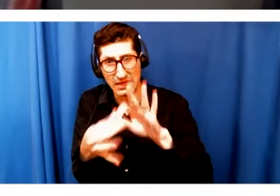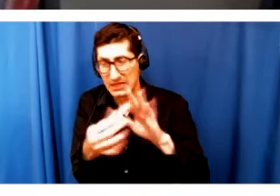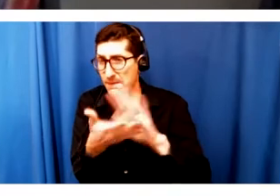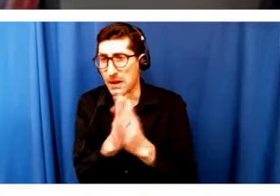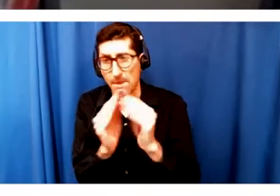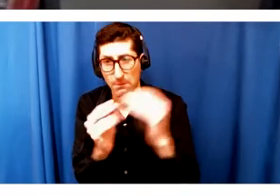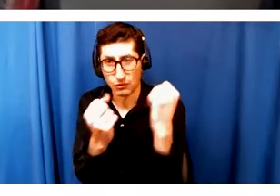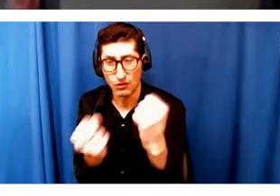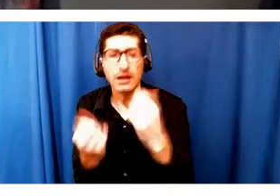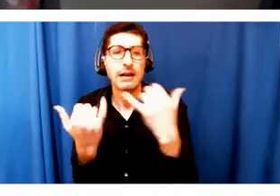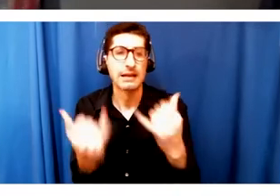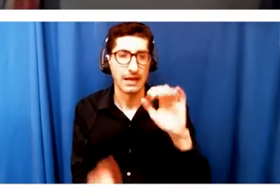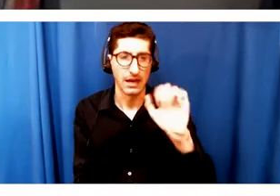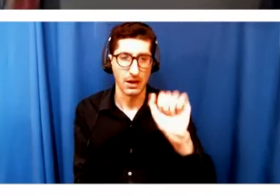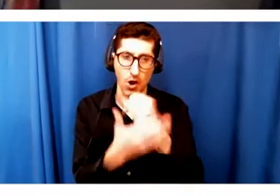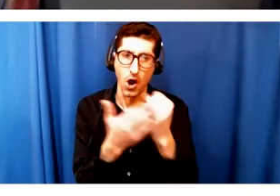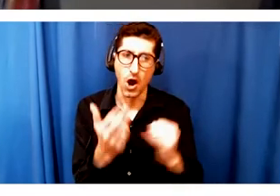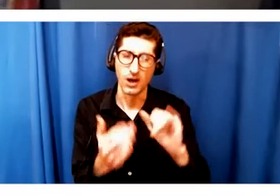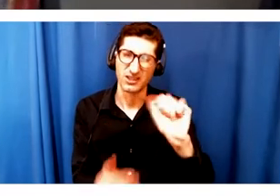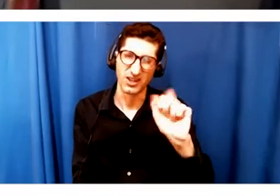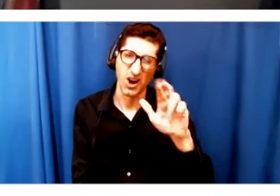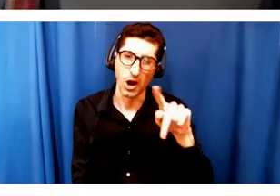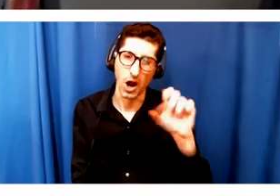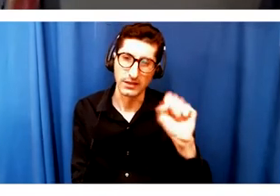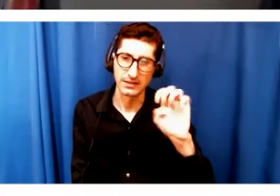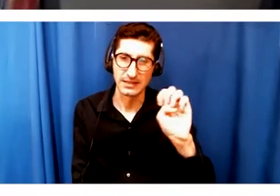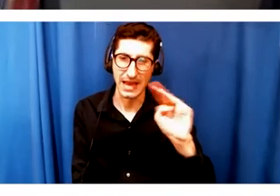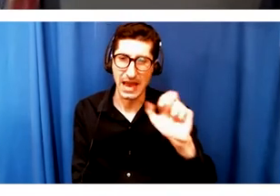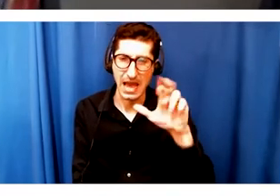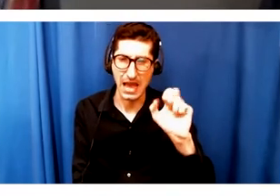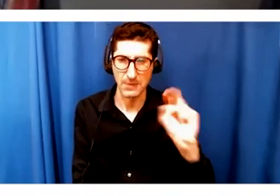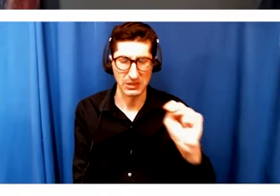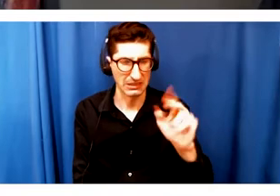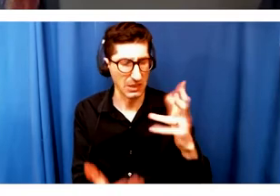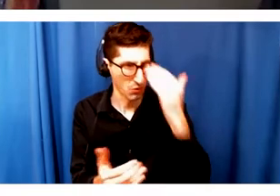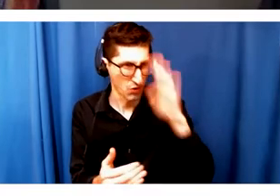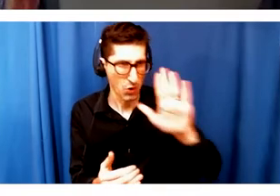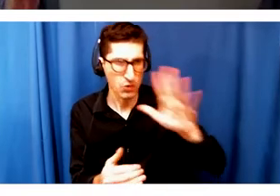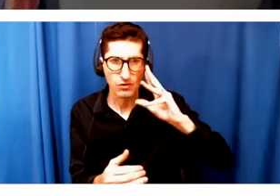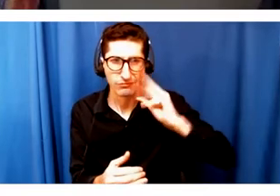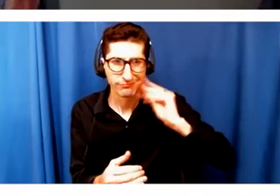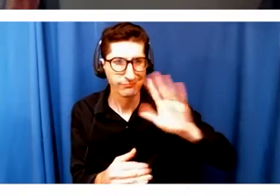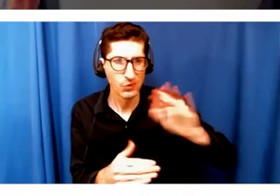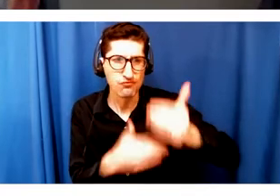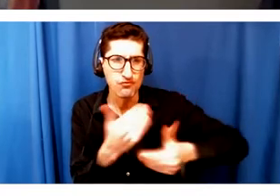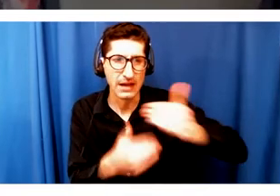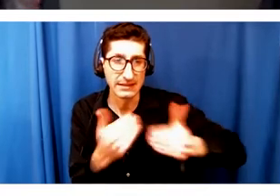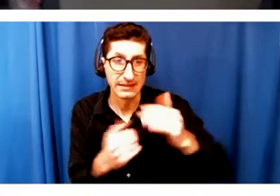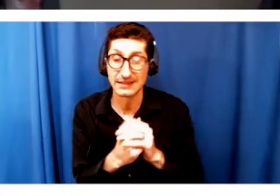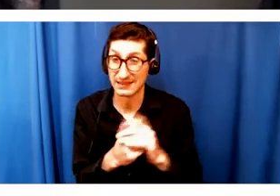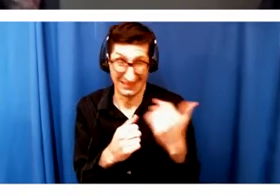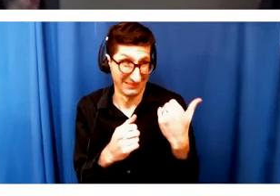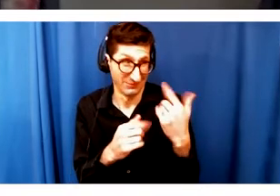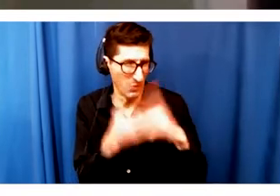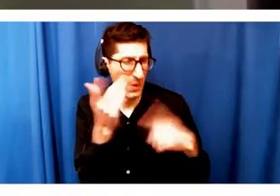from ArtsEmerson about what their process was about arriving at this moment, whatever they want to share about the spring and summer that brought us to fall.